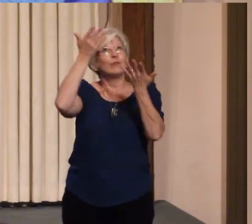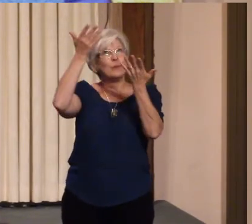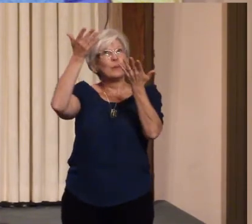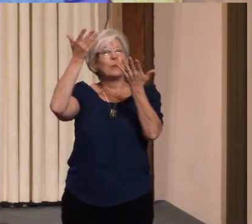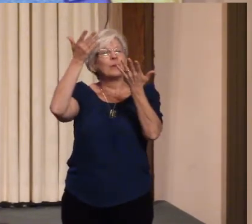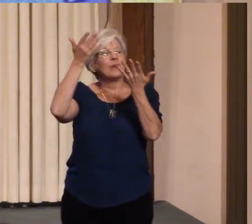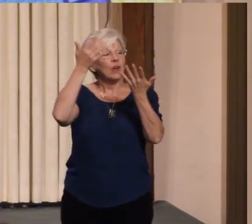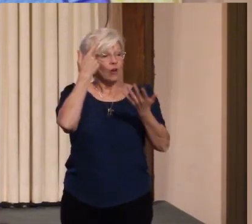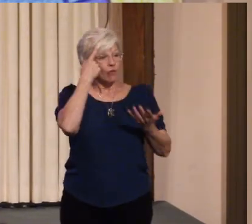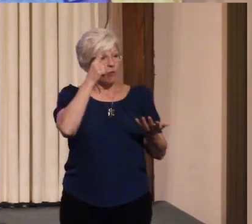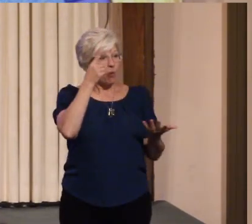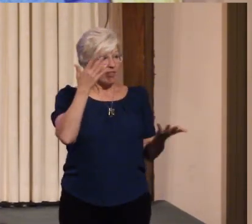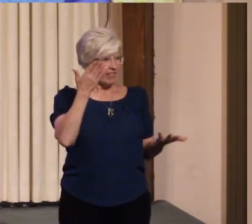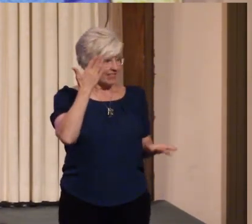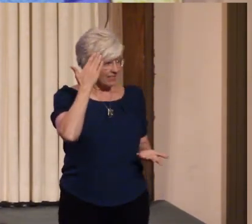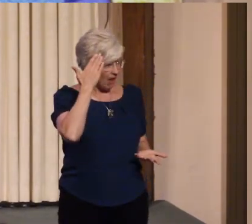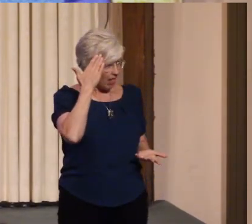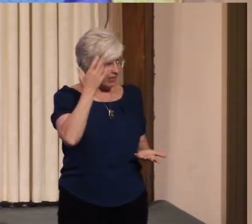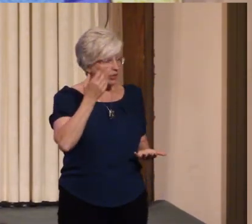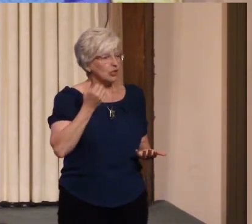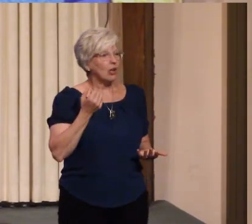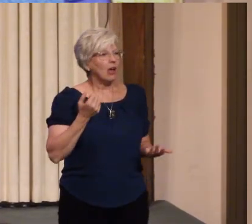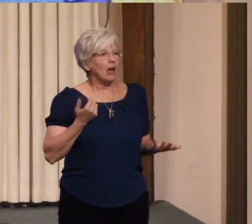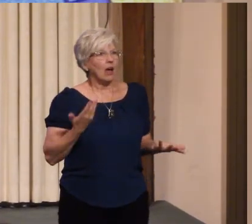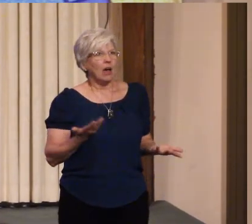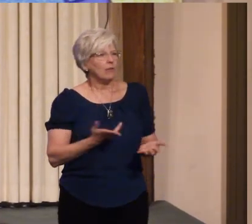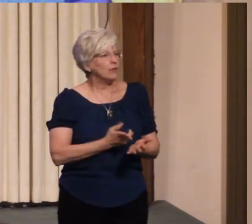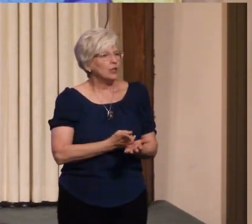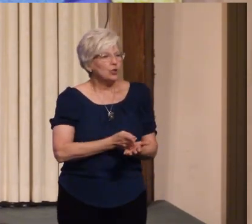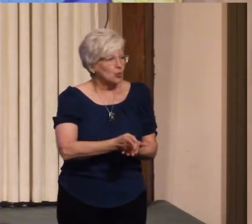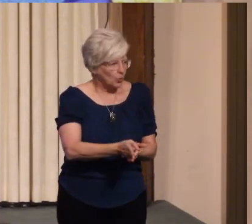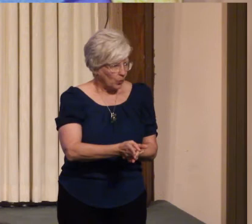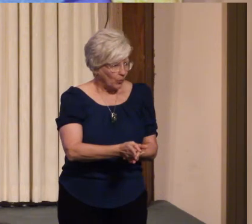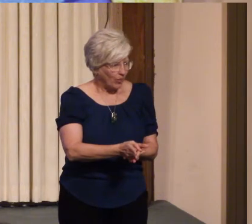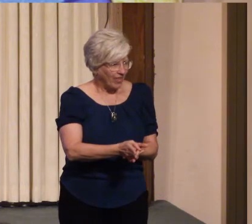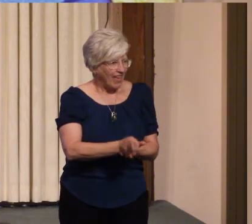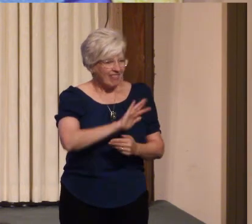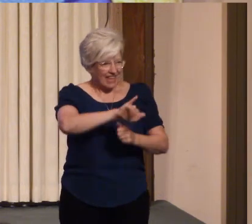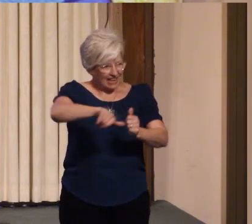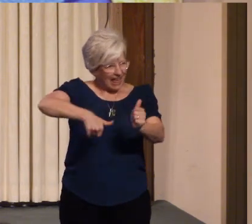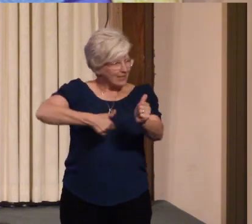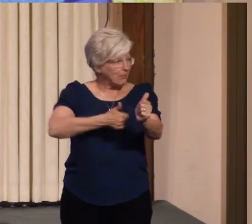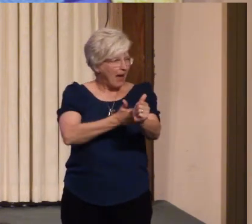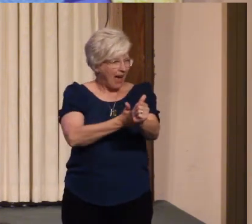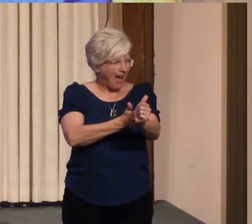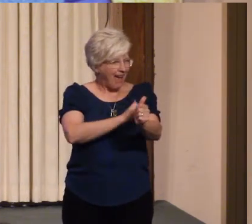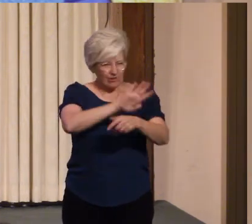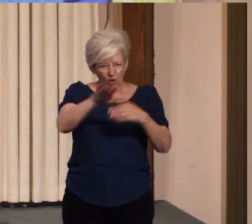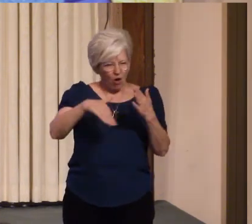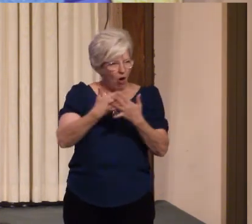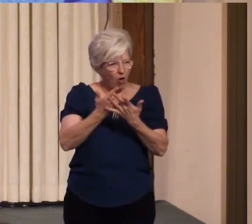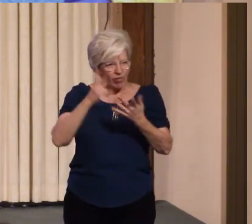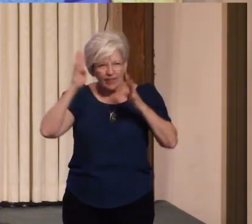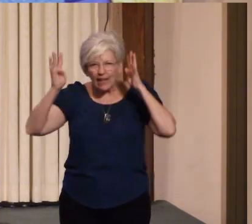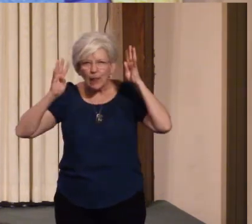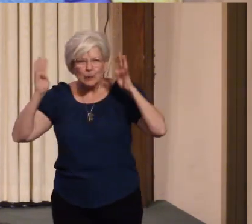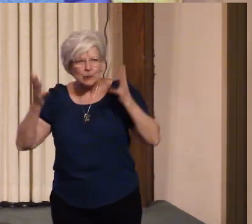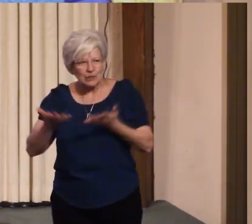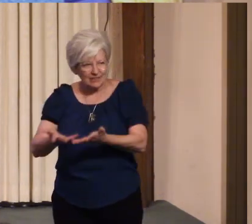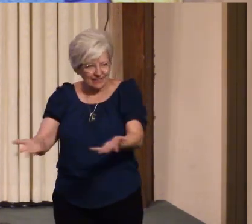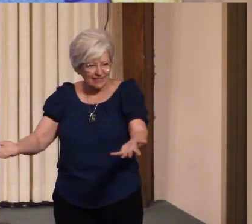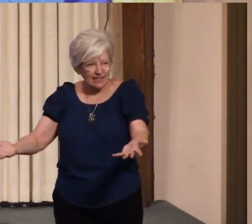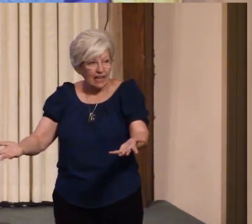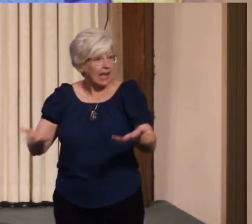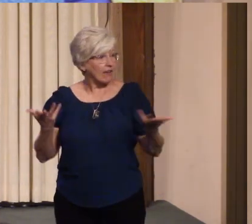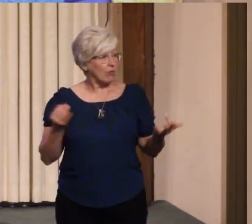for this knowledge of the truth that lies behind all the illusions and for what it means